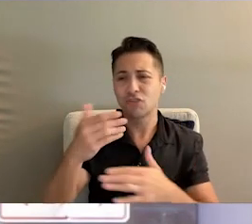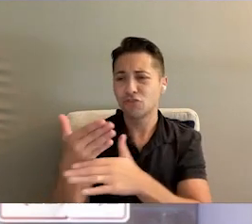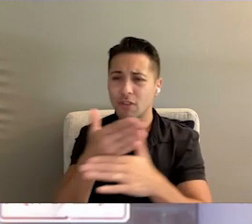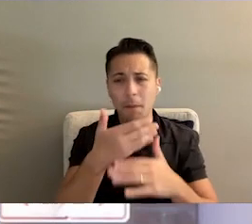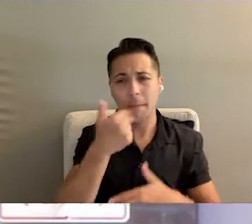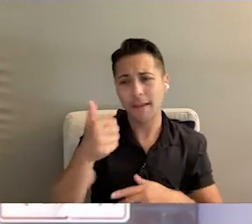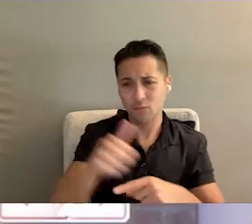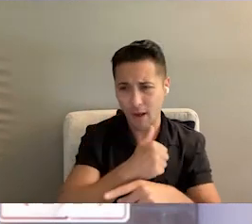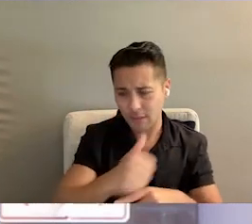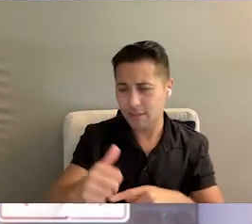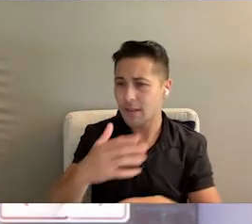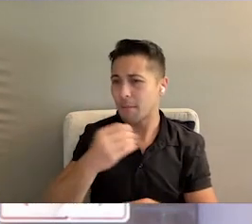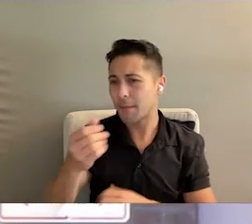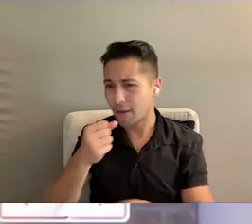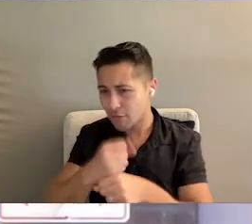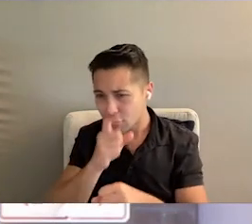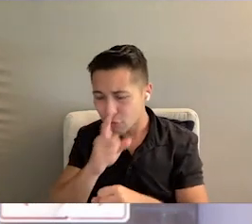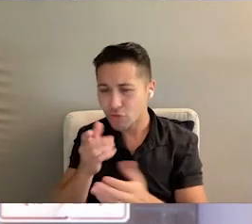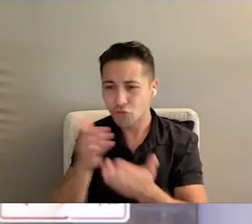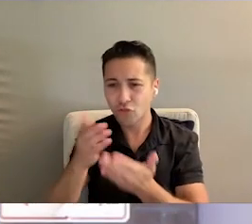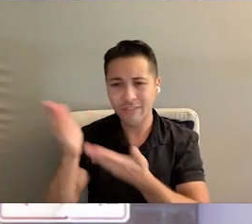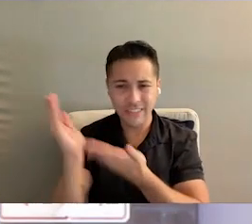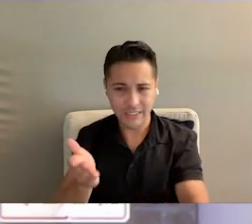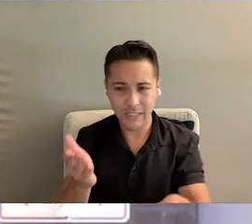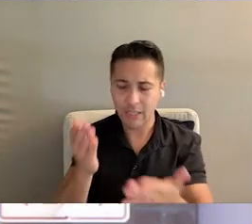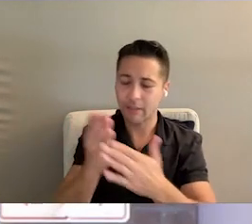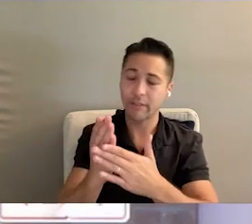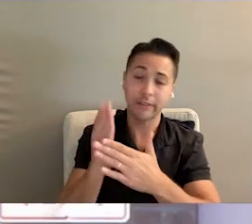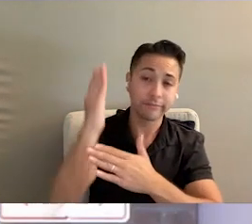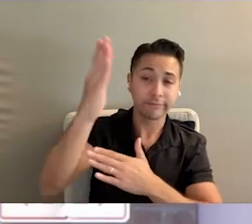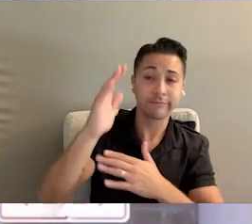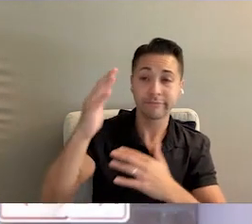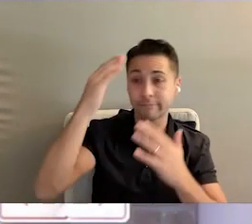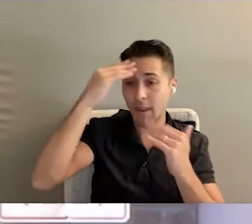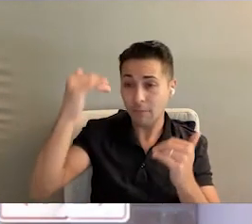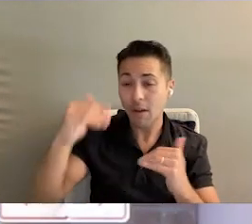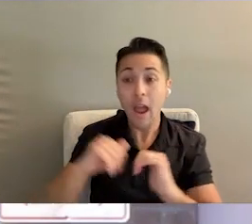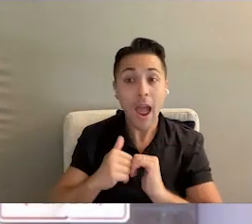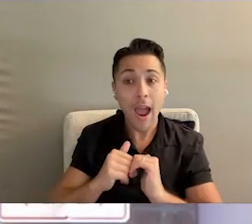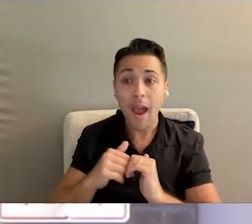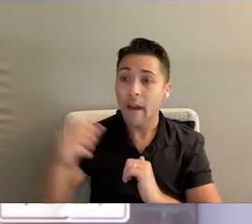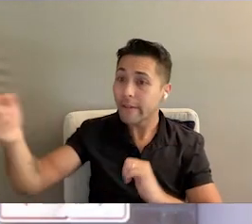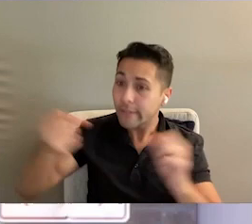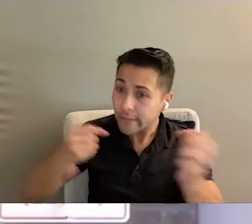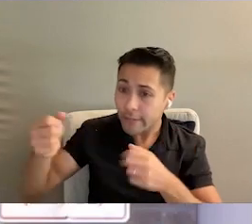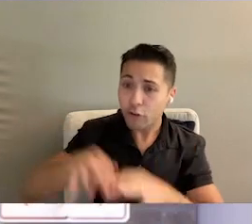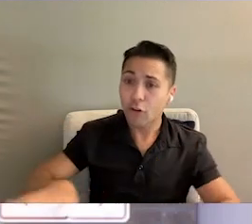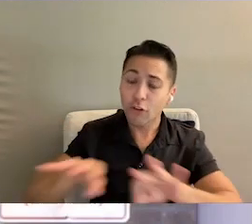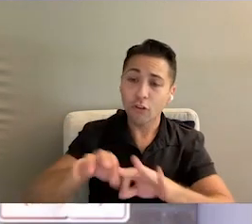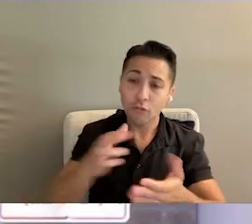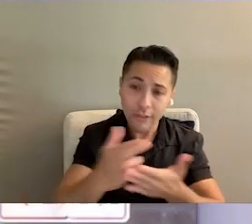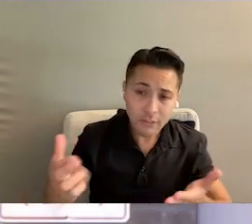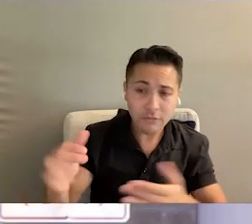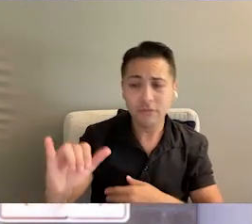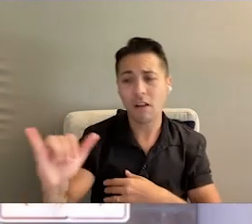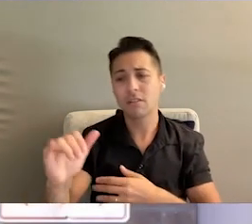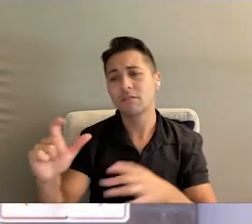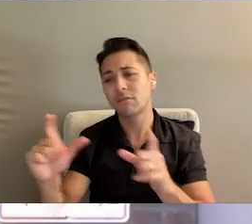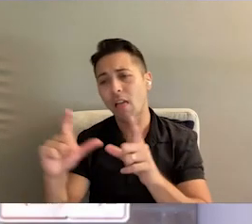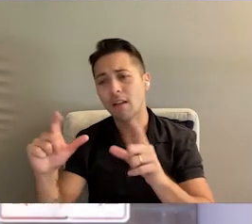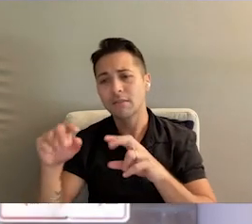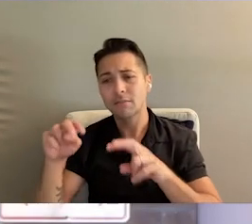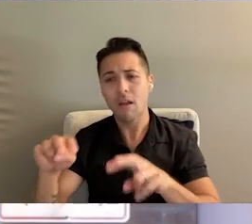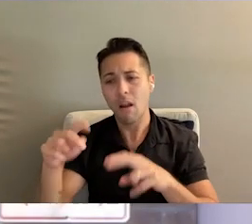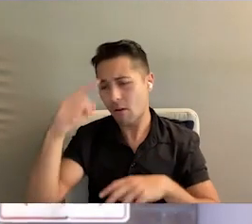practices and ensure service delivery exceeds expectations by braiding together critical resources as well as licensing and